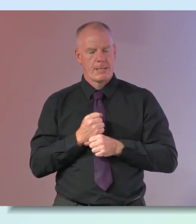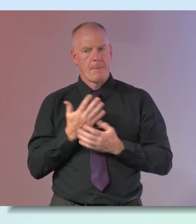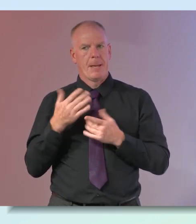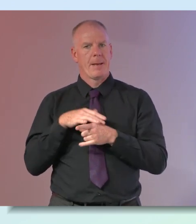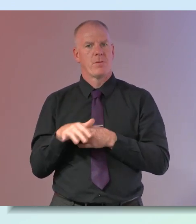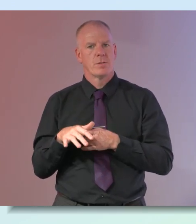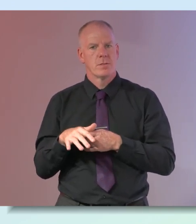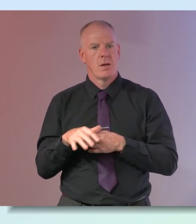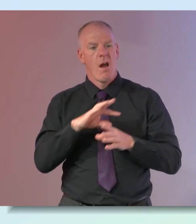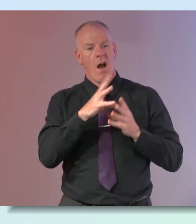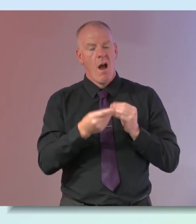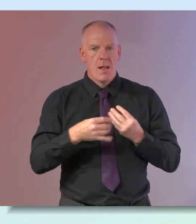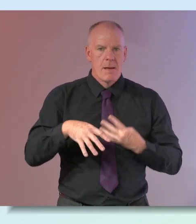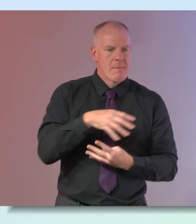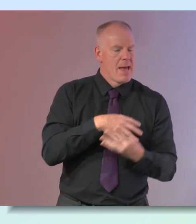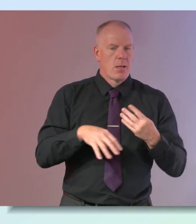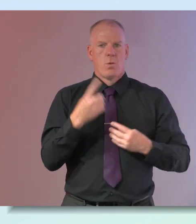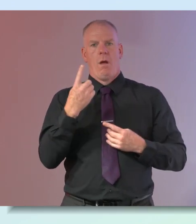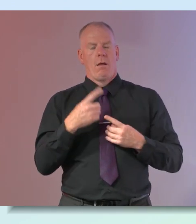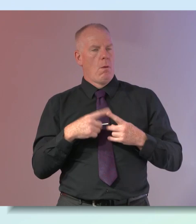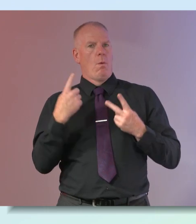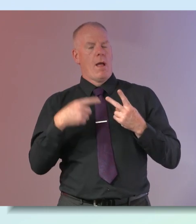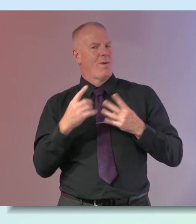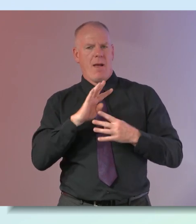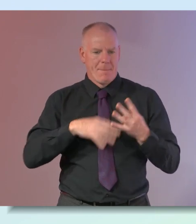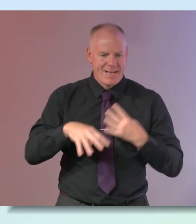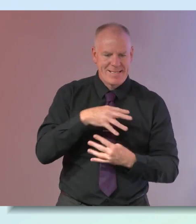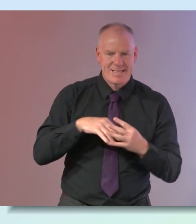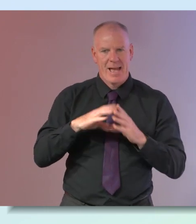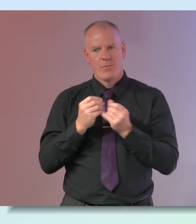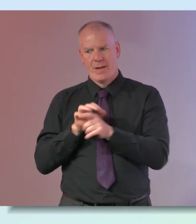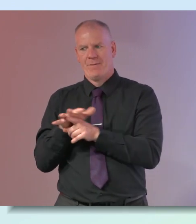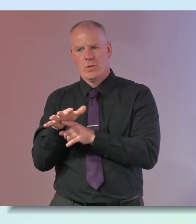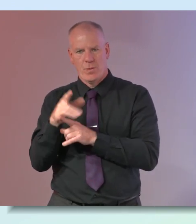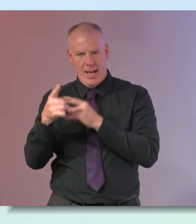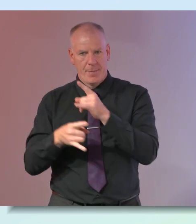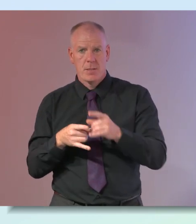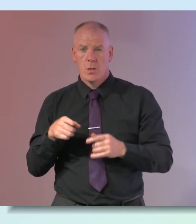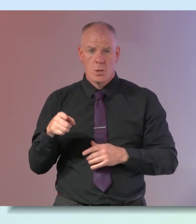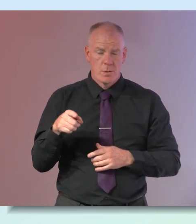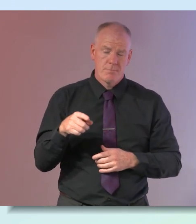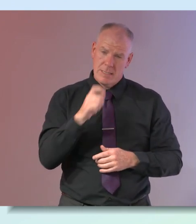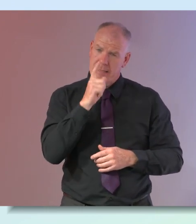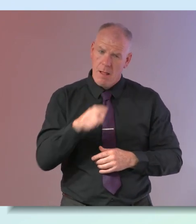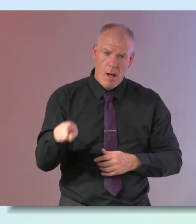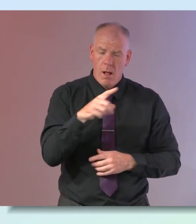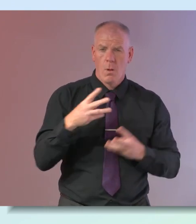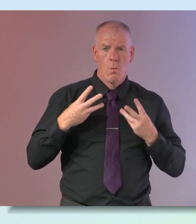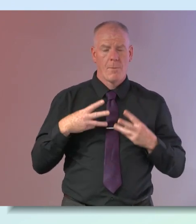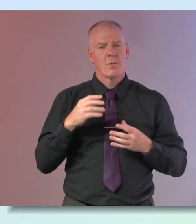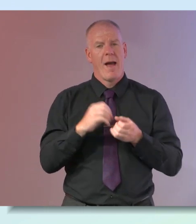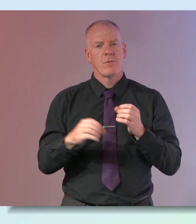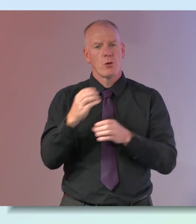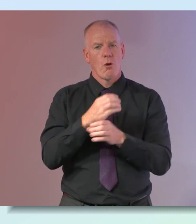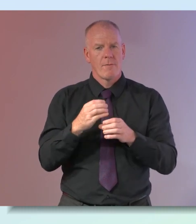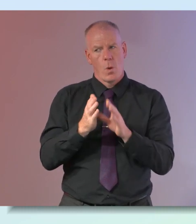so all them are mixed together so i suppose i just and to say it to women you just have to be careful maybe go once